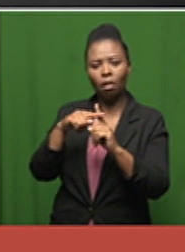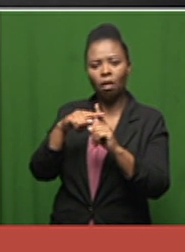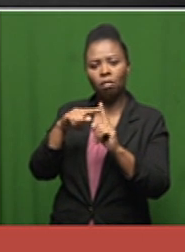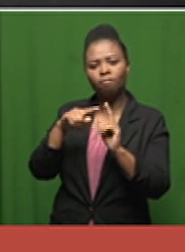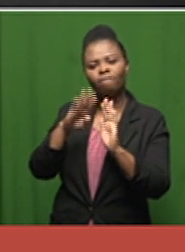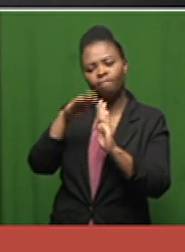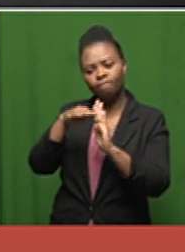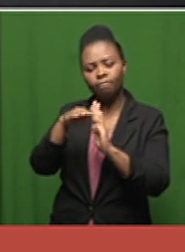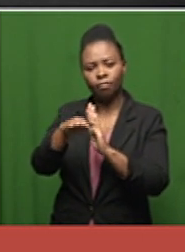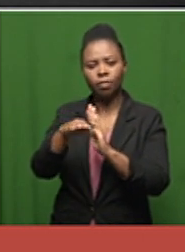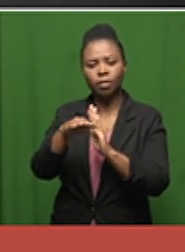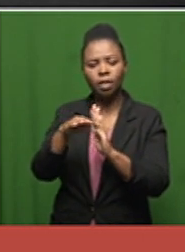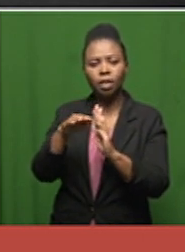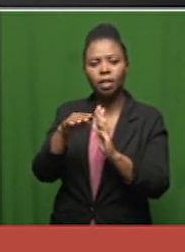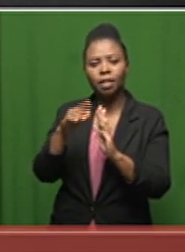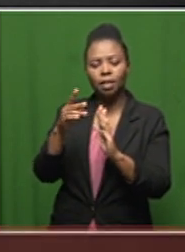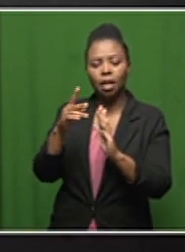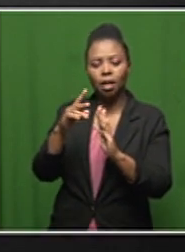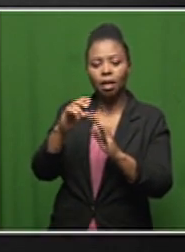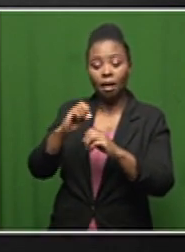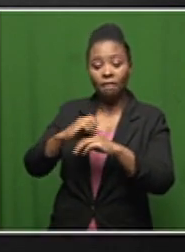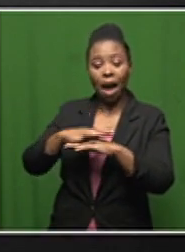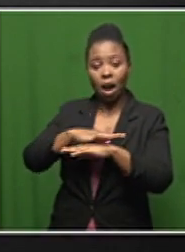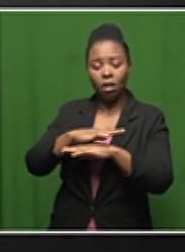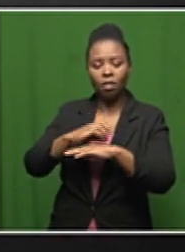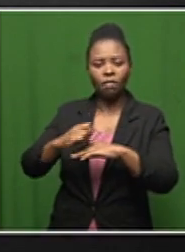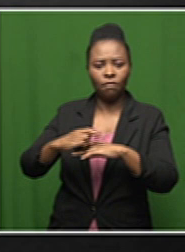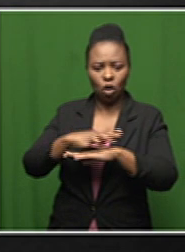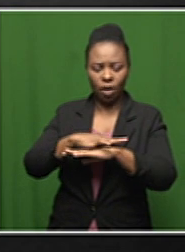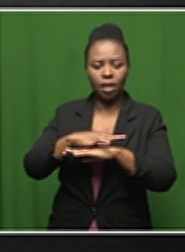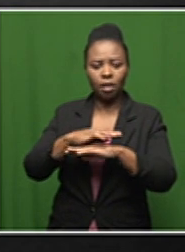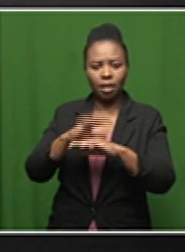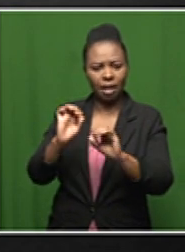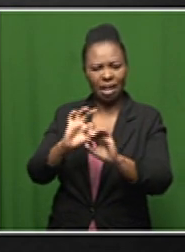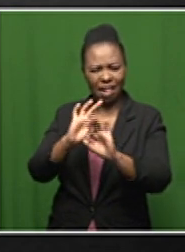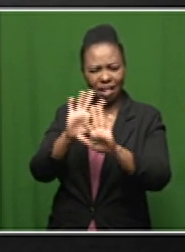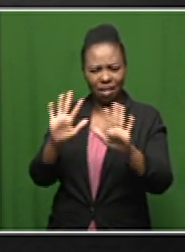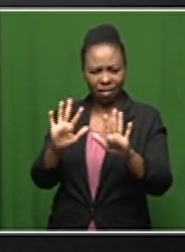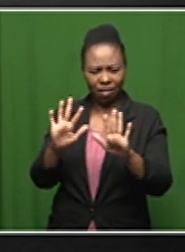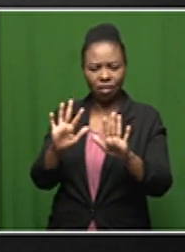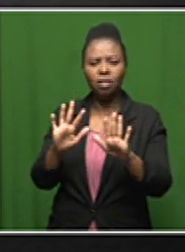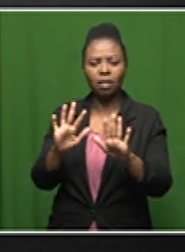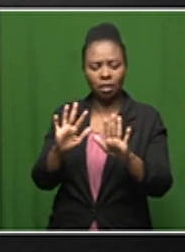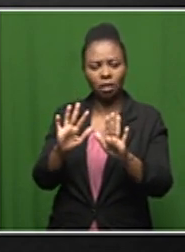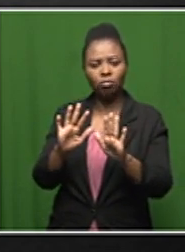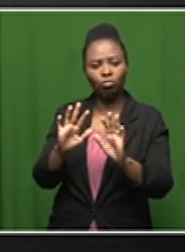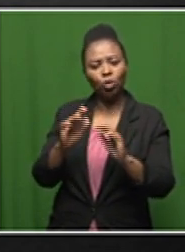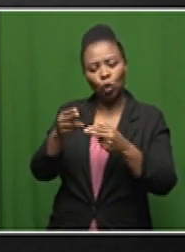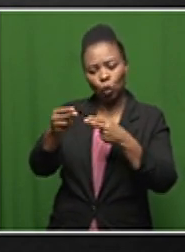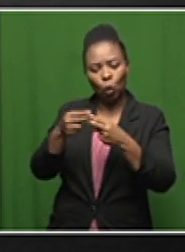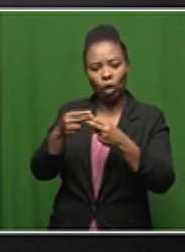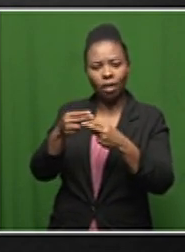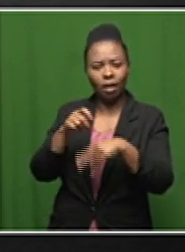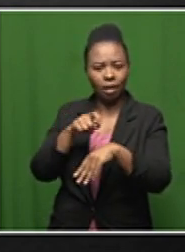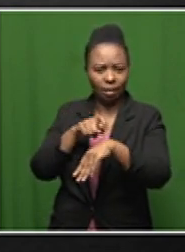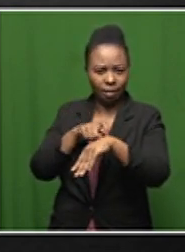of the uh what we call the viral clearance um faster time for viral clearance shorter duration um